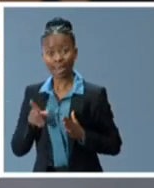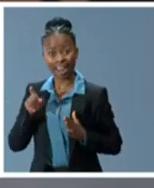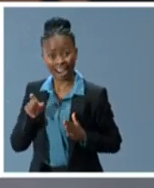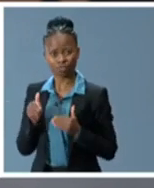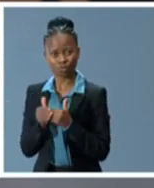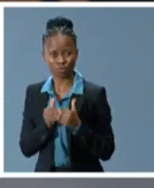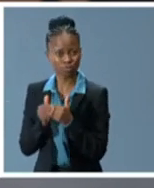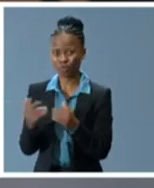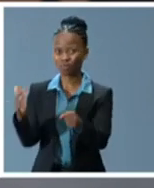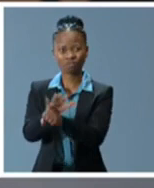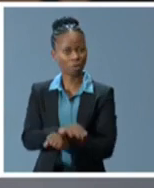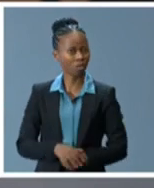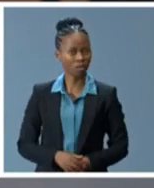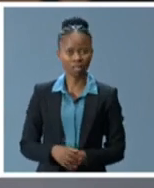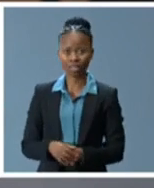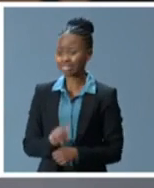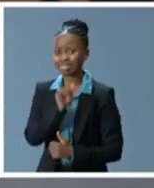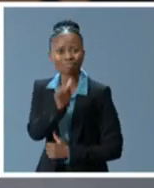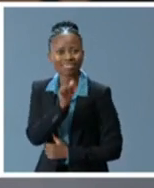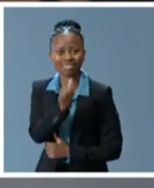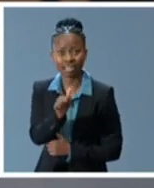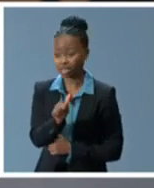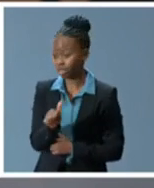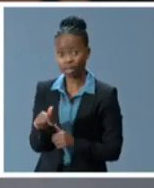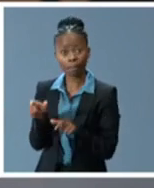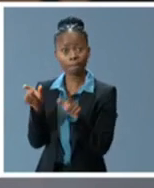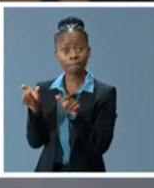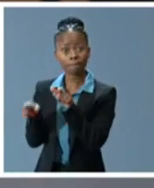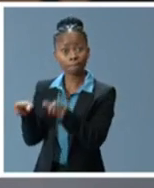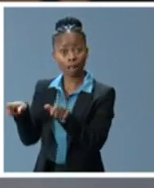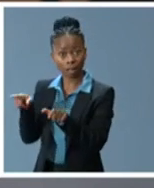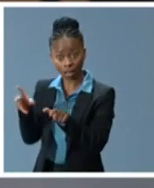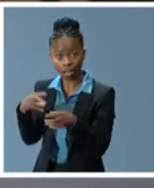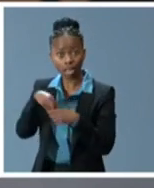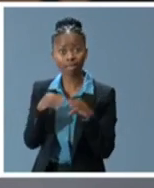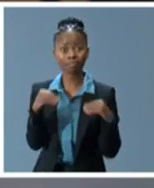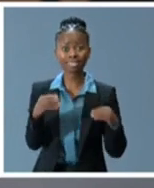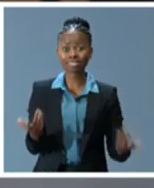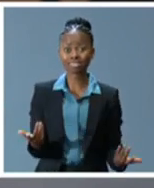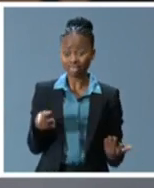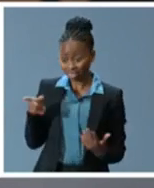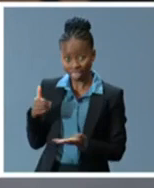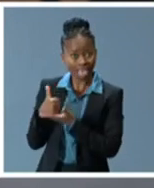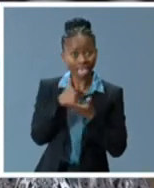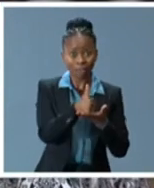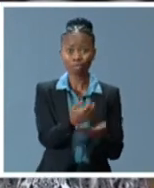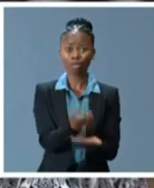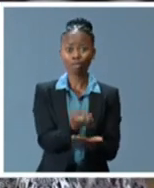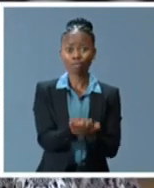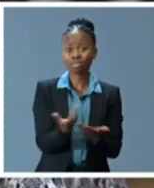all people involved in the creation and management of the economies of the world.